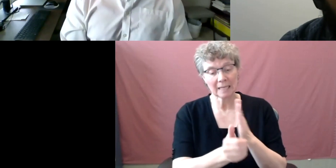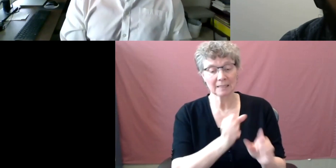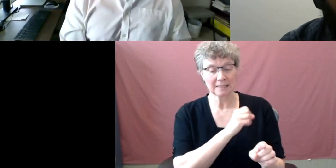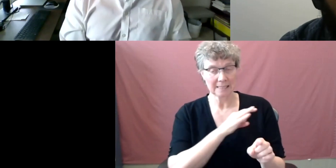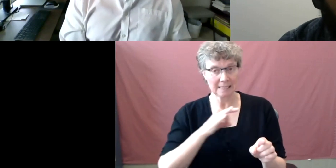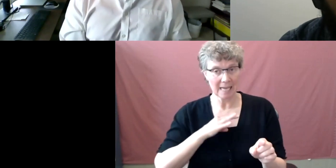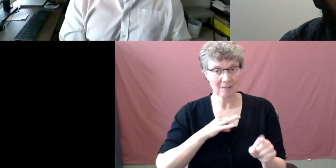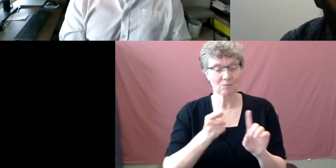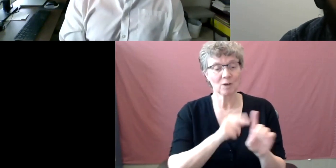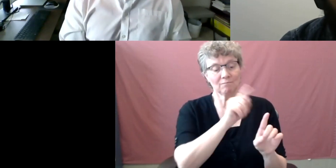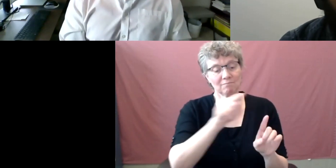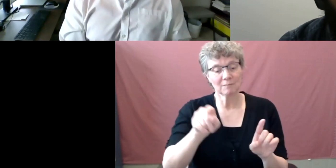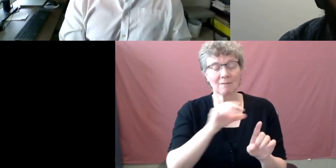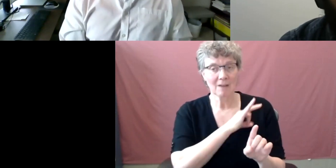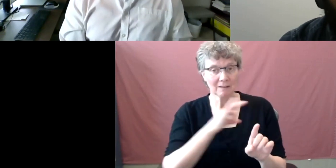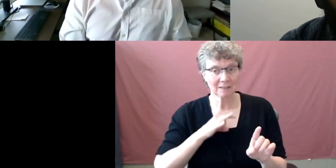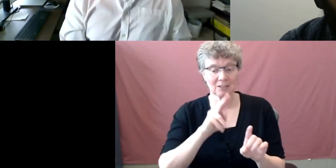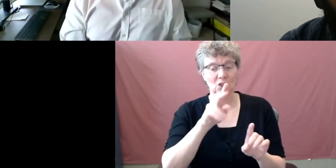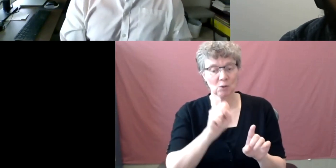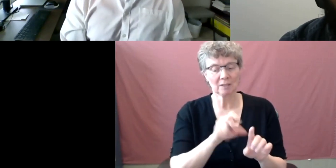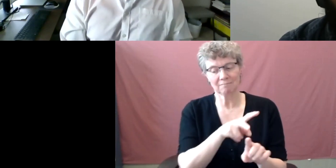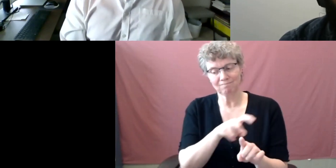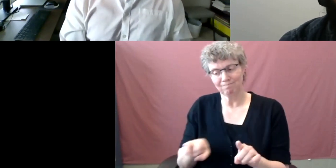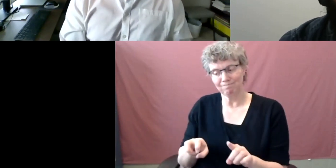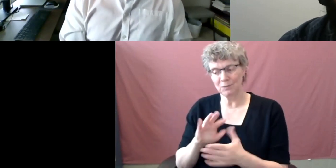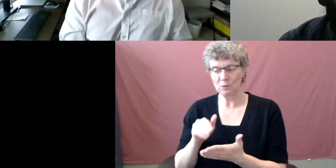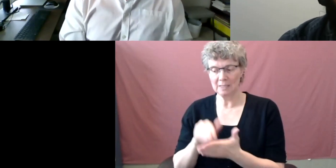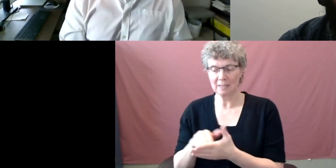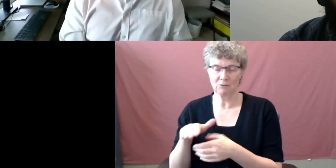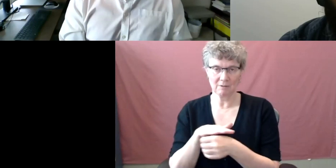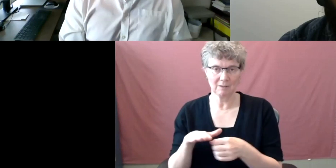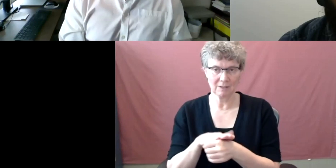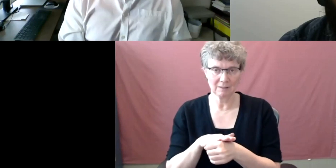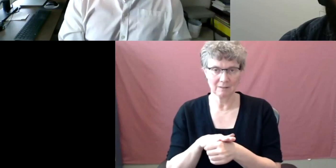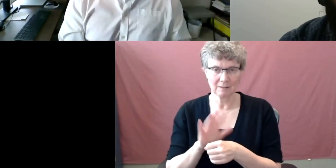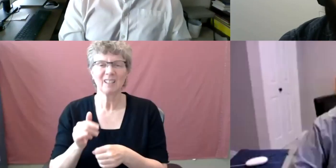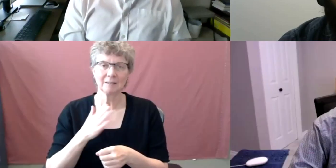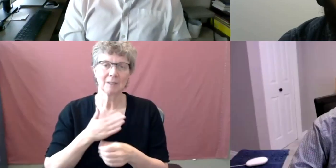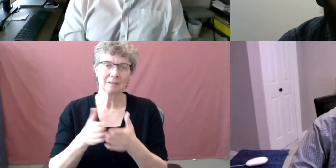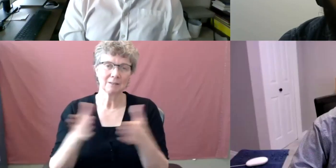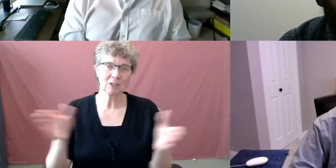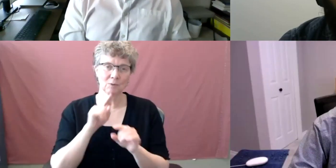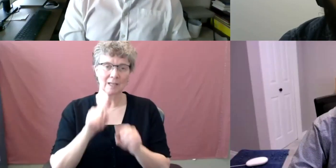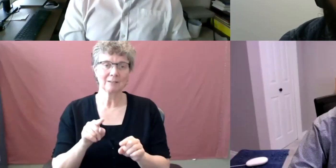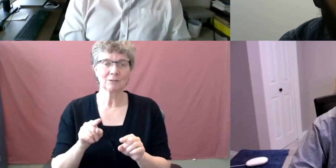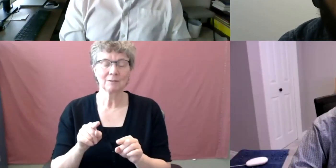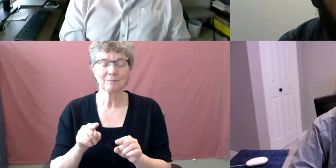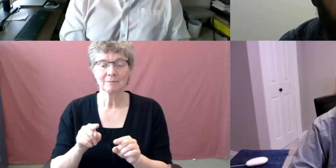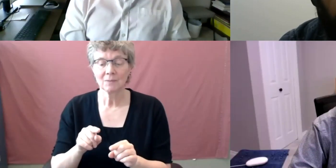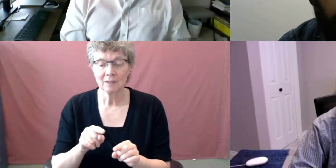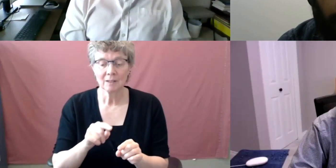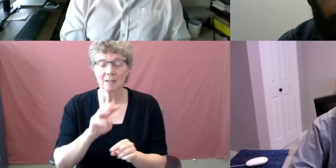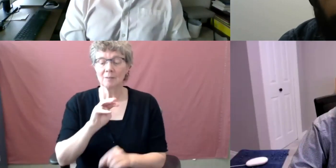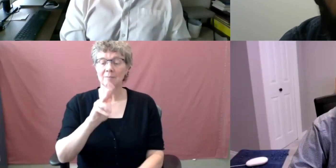opportunities then to move into that structure. So that's the general answer. Mike, I don't know if you have the detailed numbers or